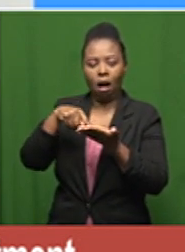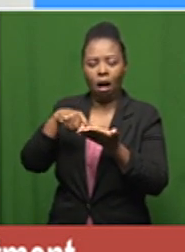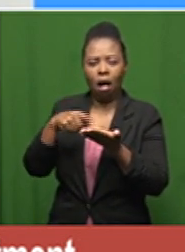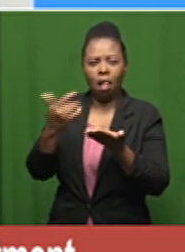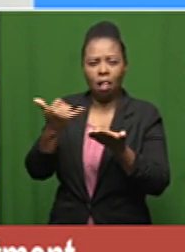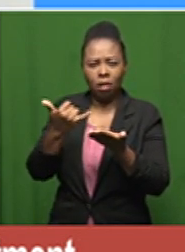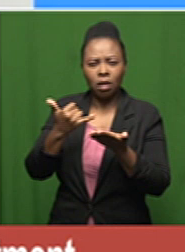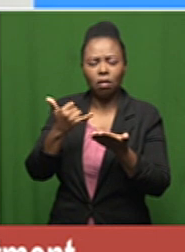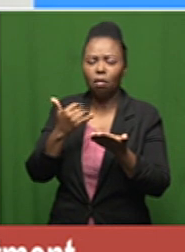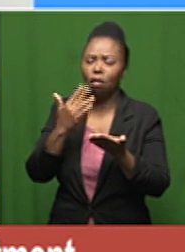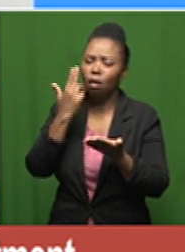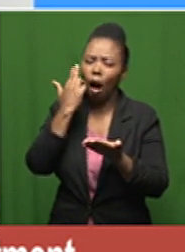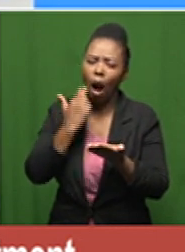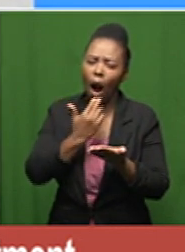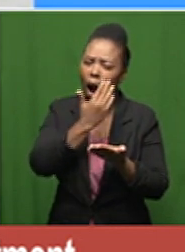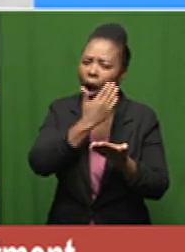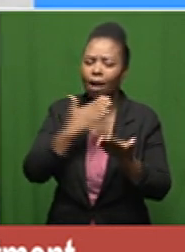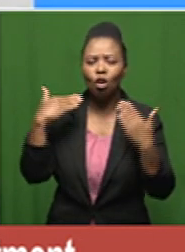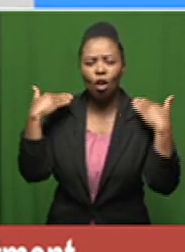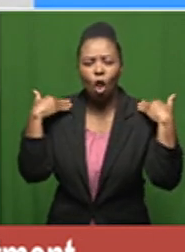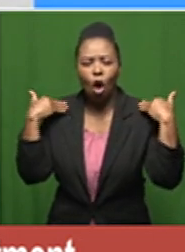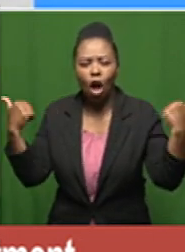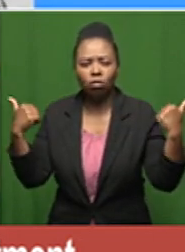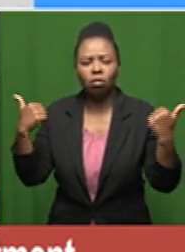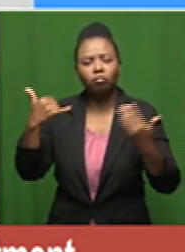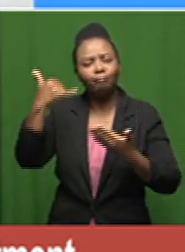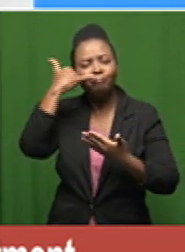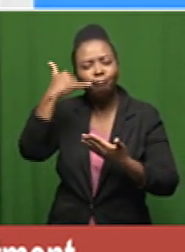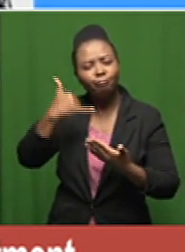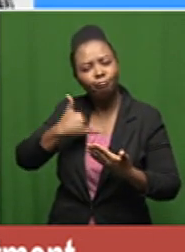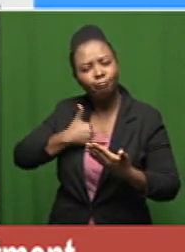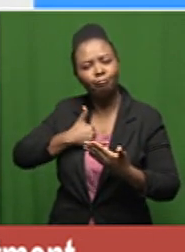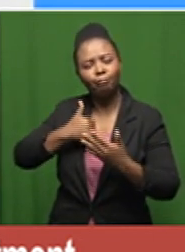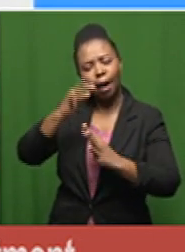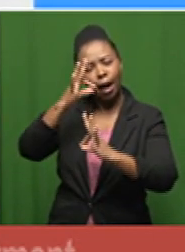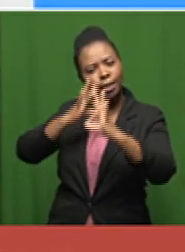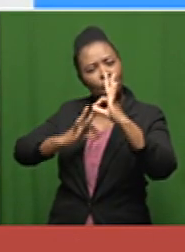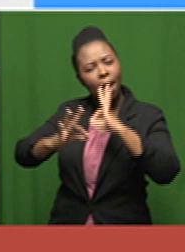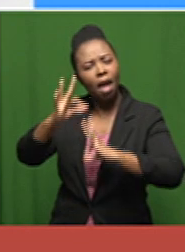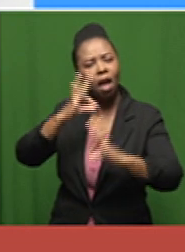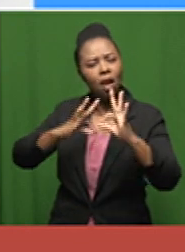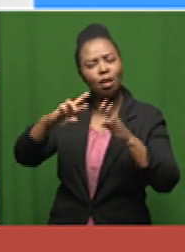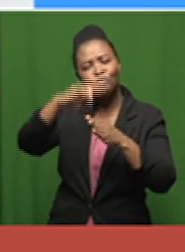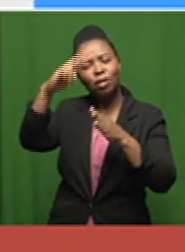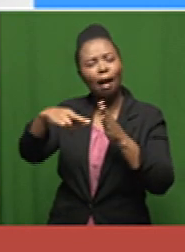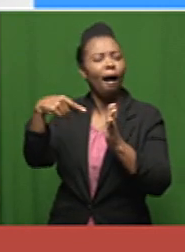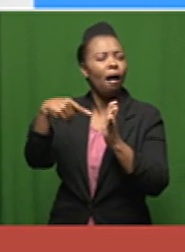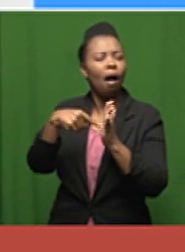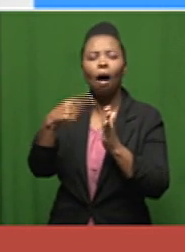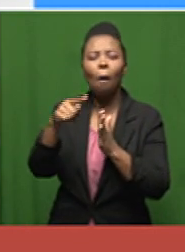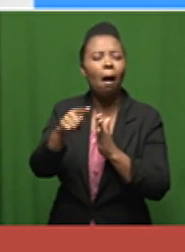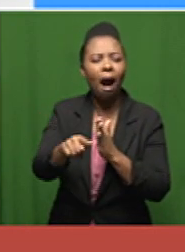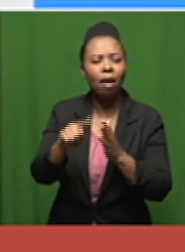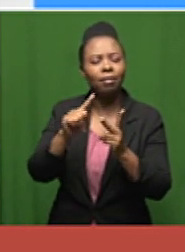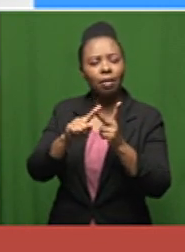nurse call me and um explain my results and tell me and